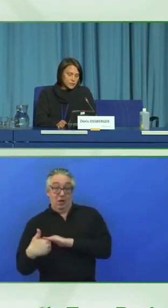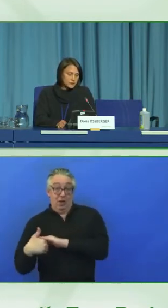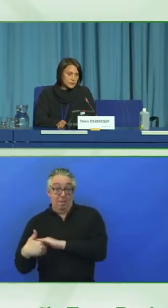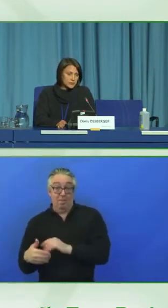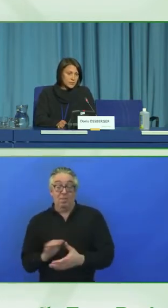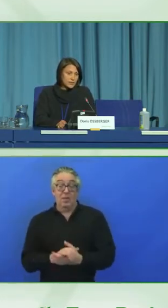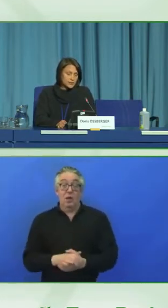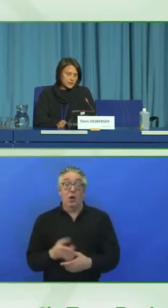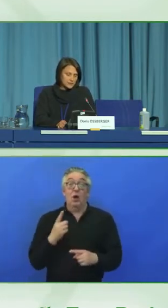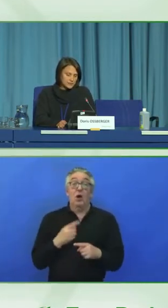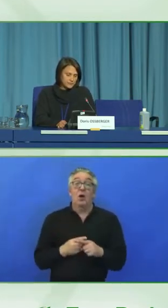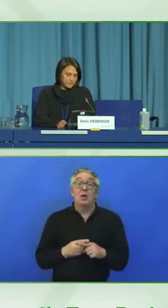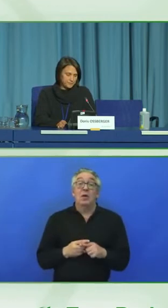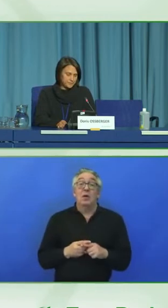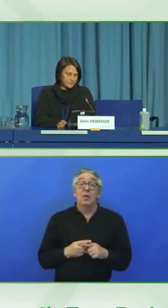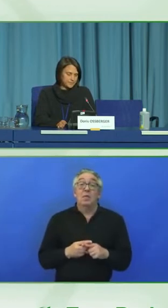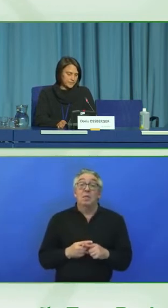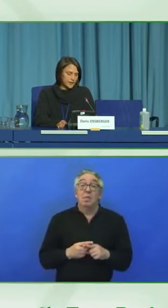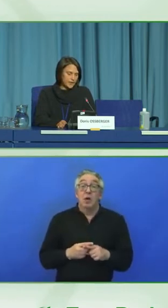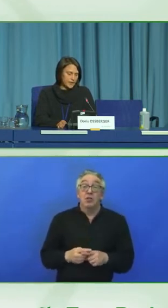customers with disabilities.